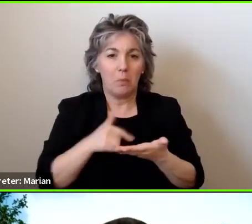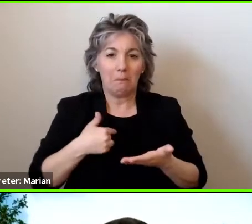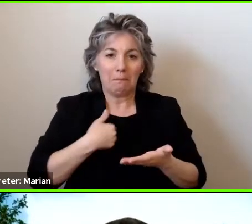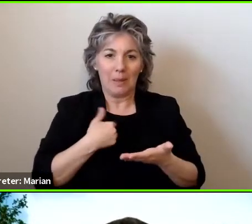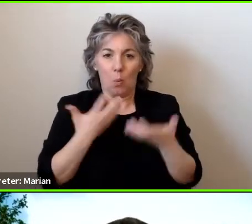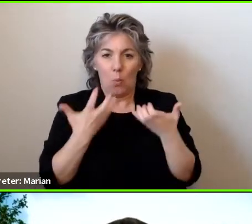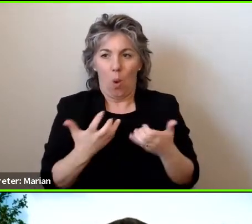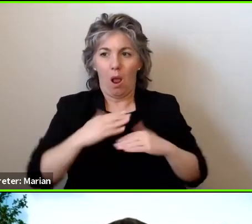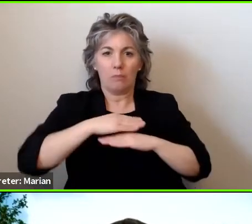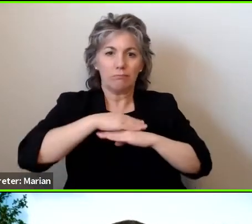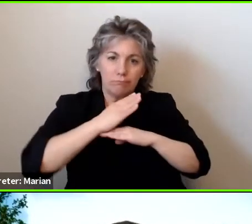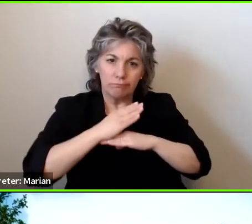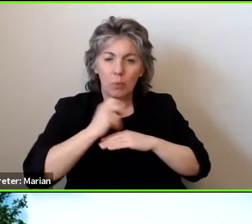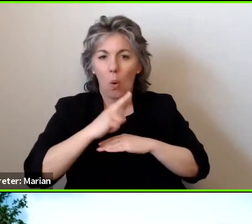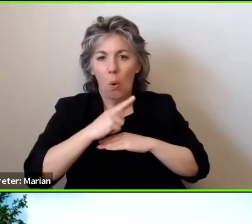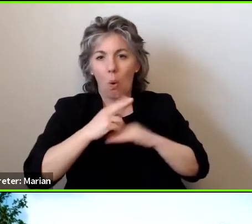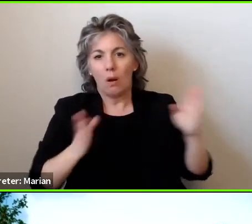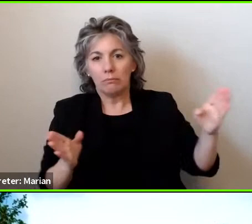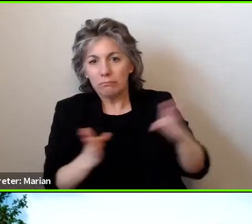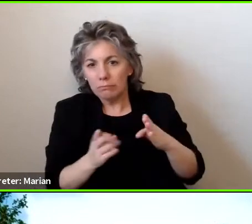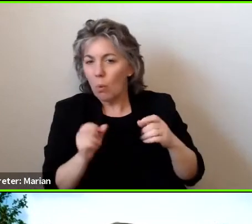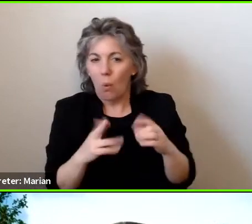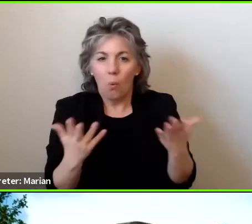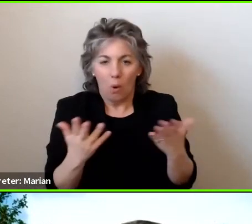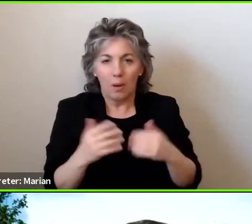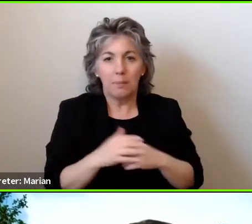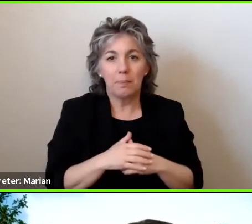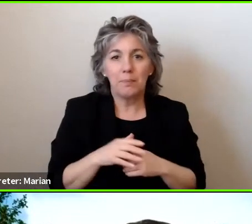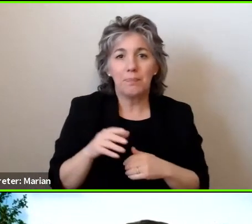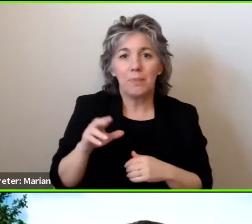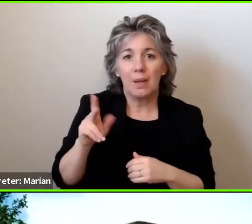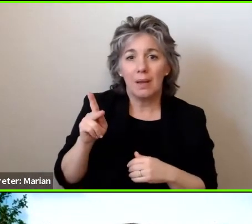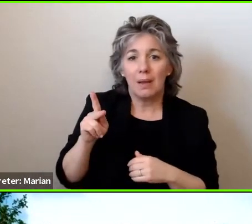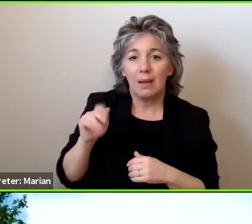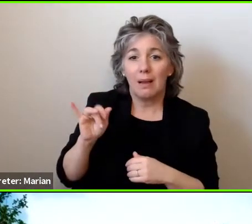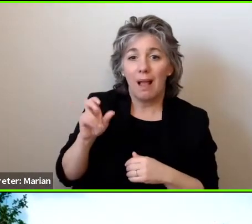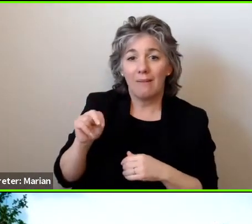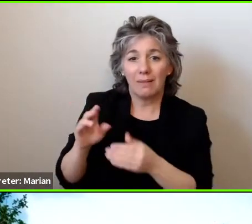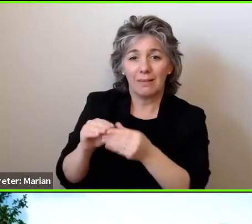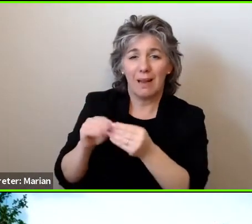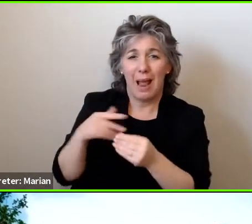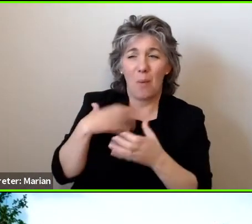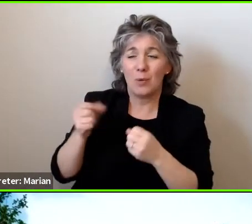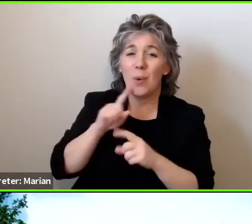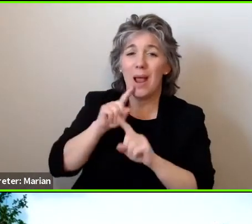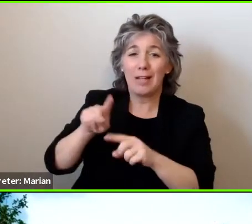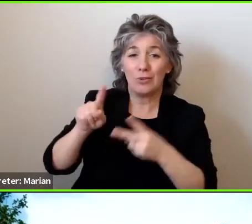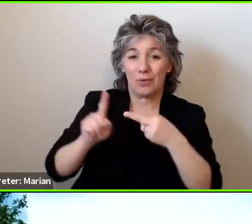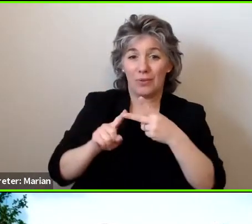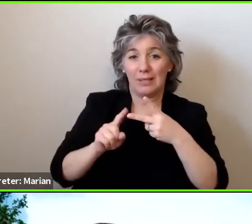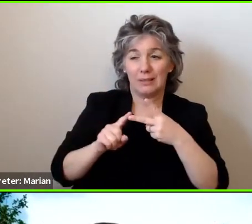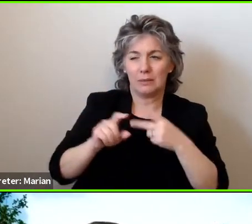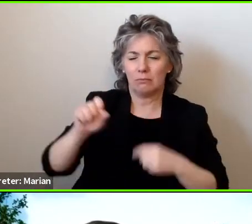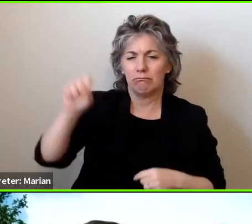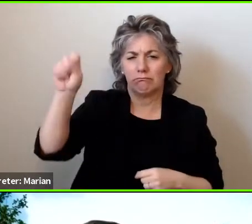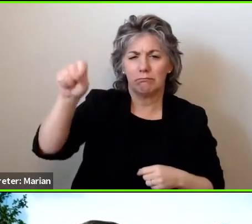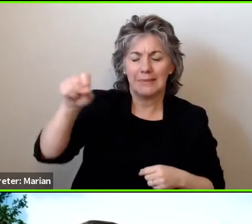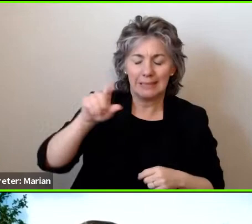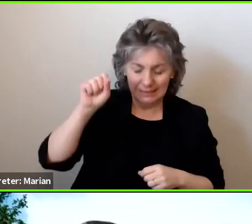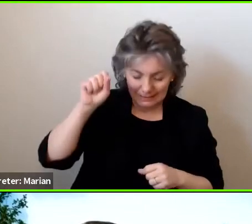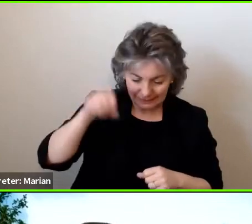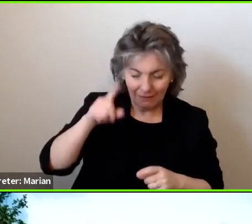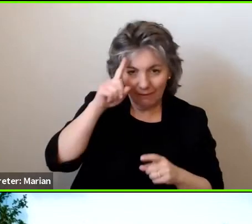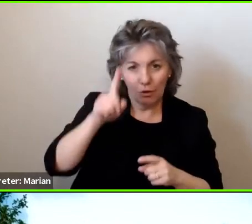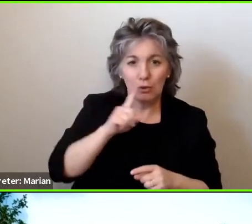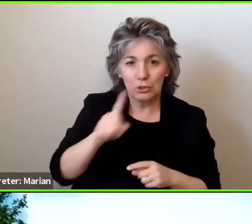Hey, Randall, I'll just add for the second part. Absolutely. mean, trying to figure out in the